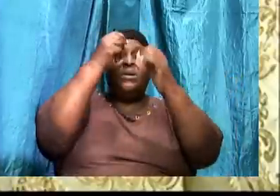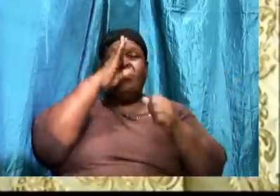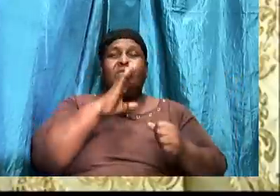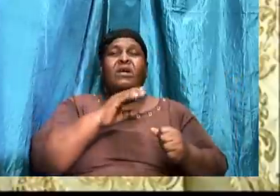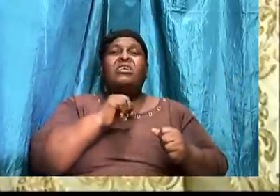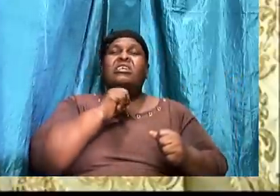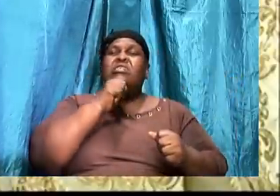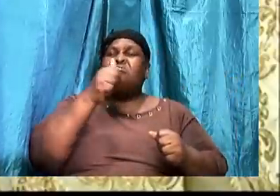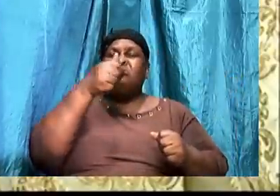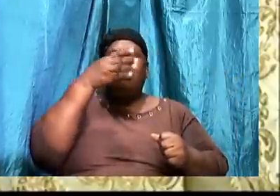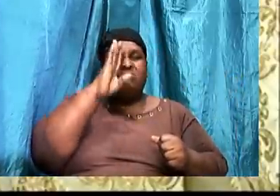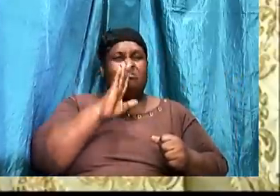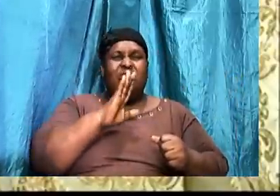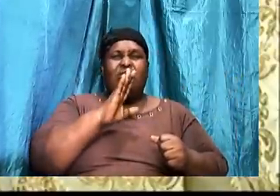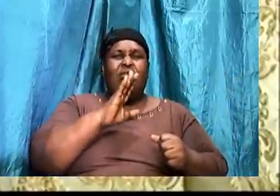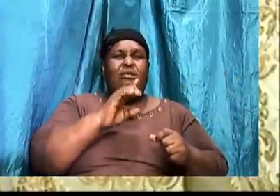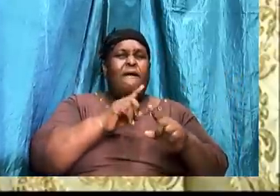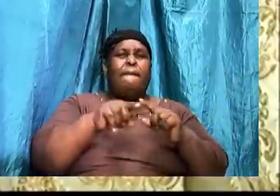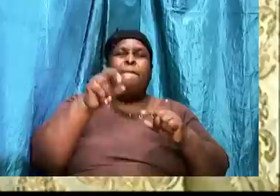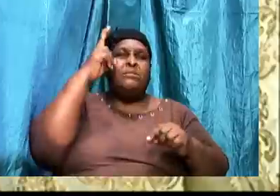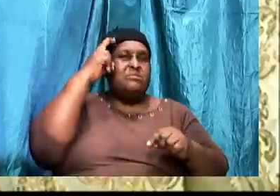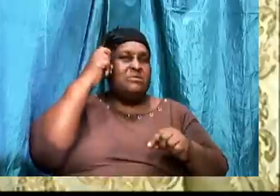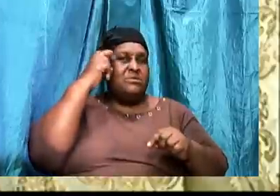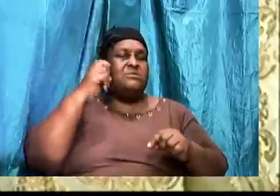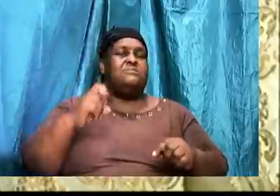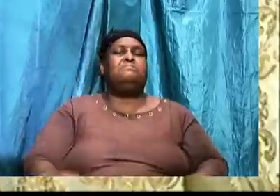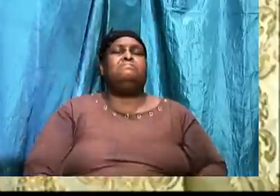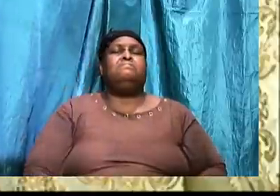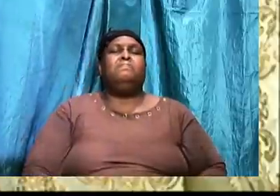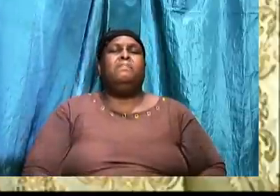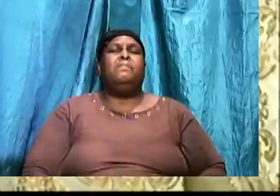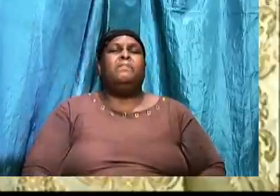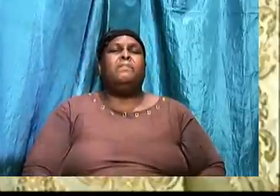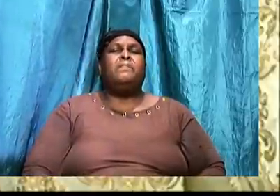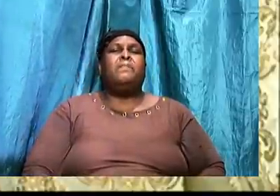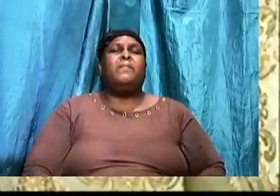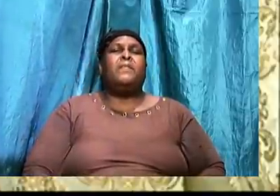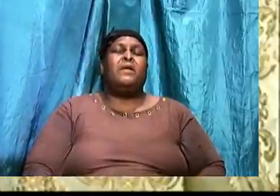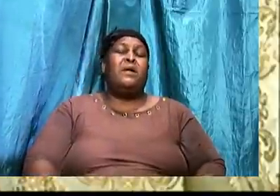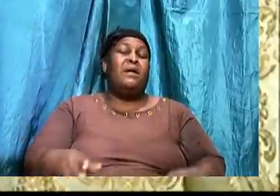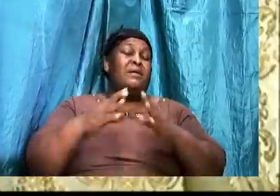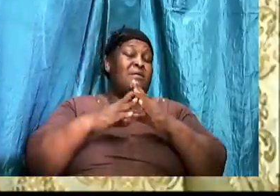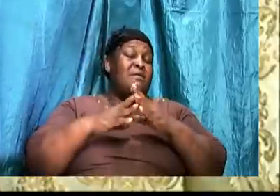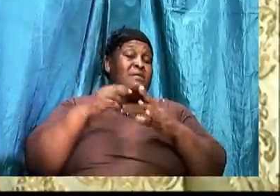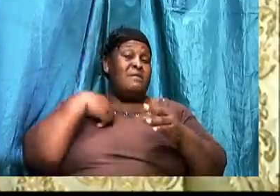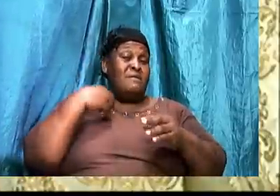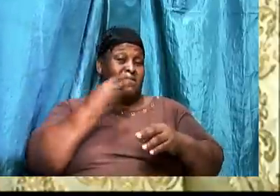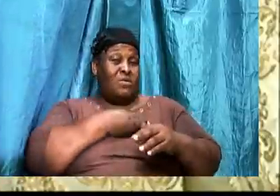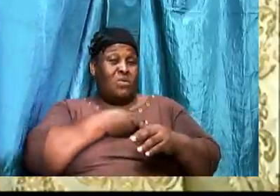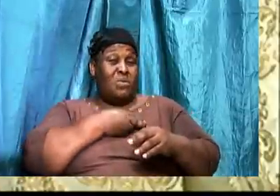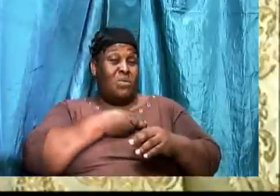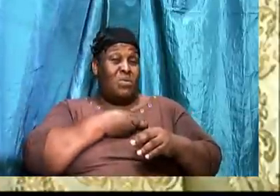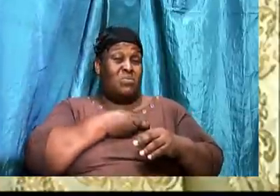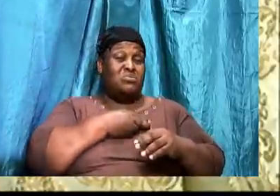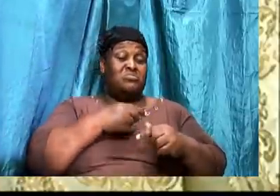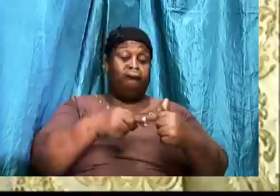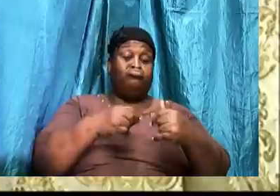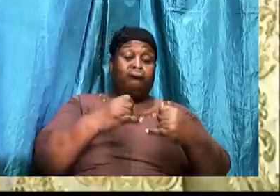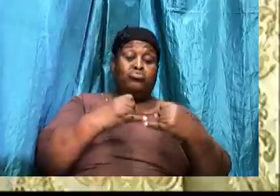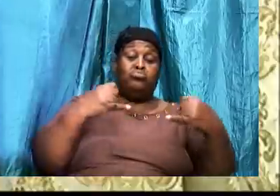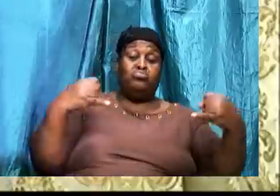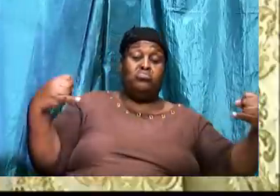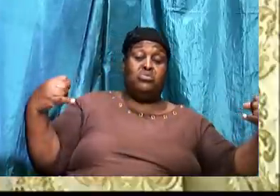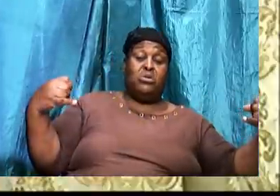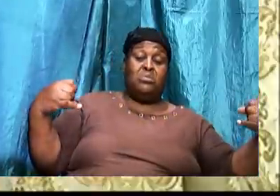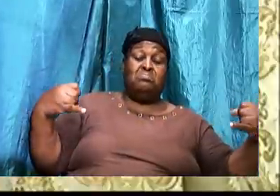And if we remember weeks ago when I suggested for us to draw a line, you know, anything on the other side of that line, you will